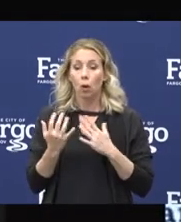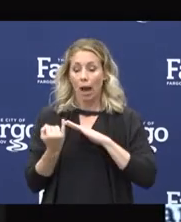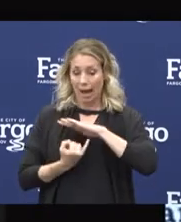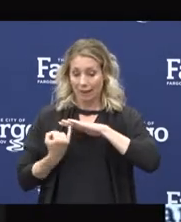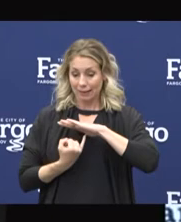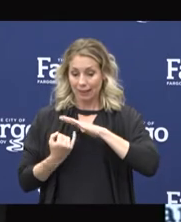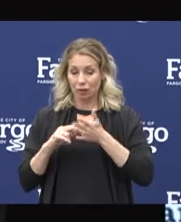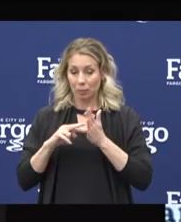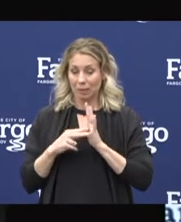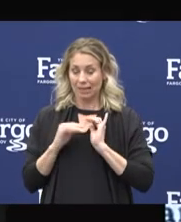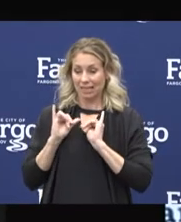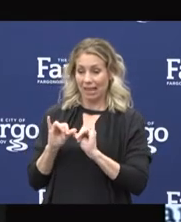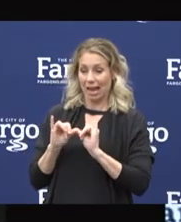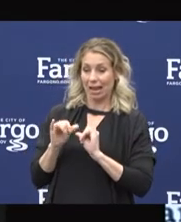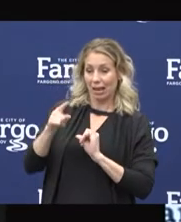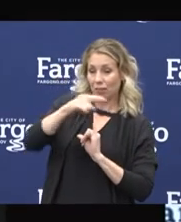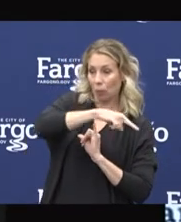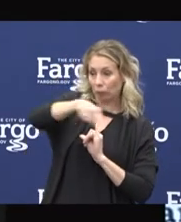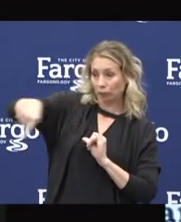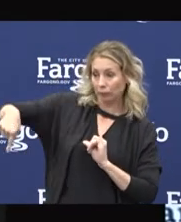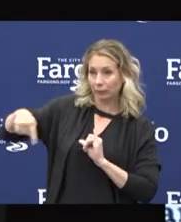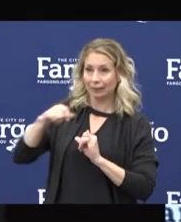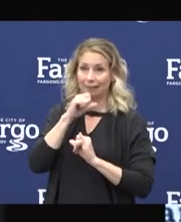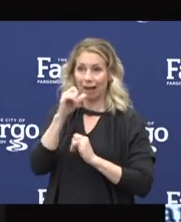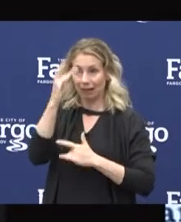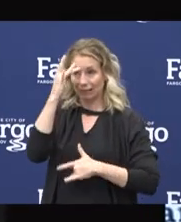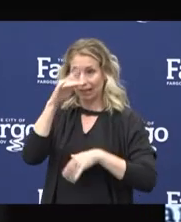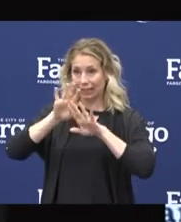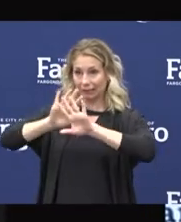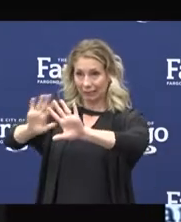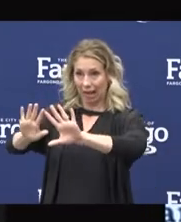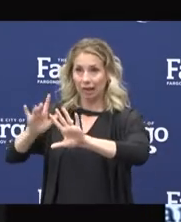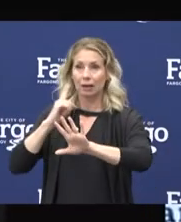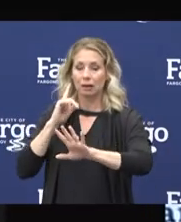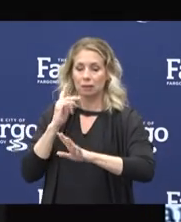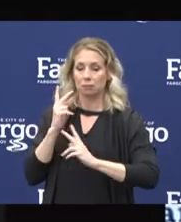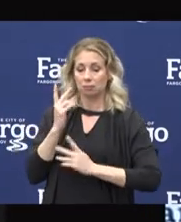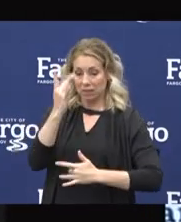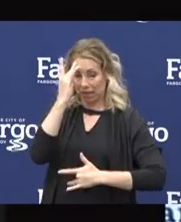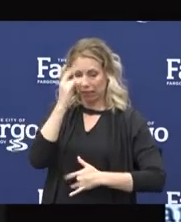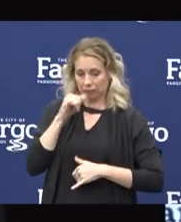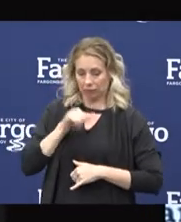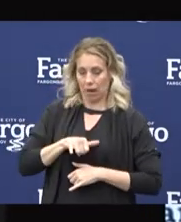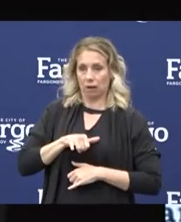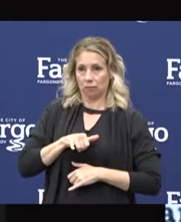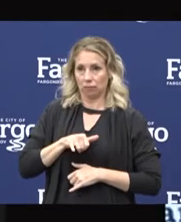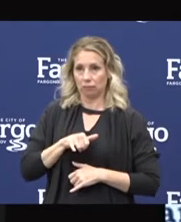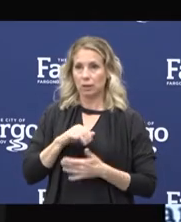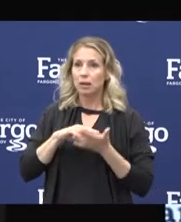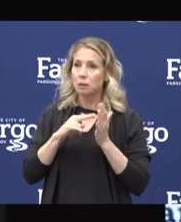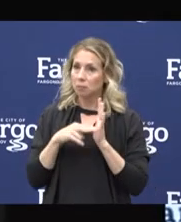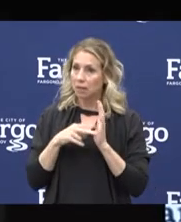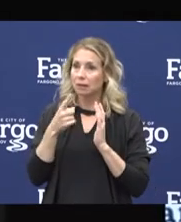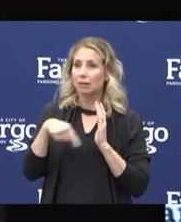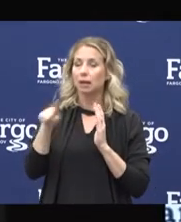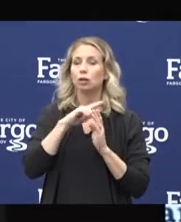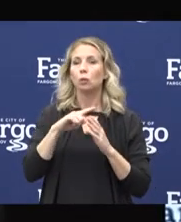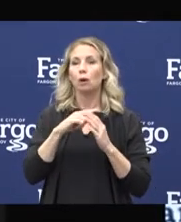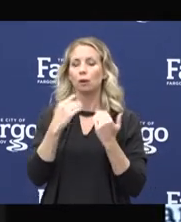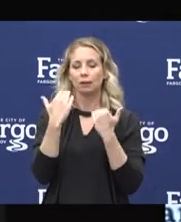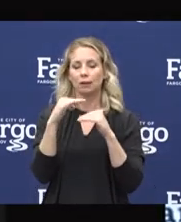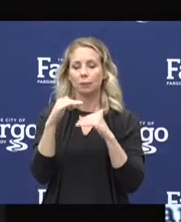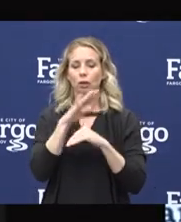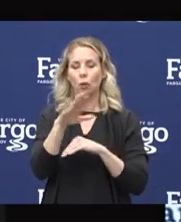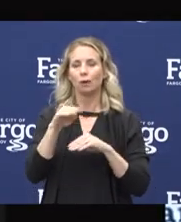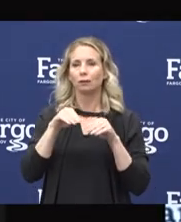contagious disease from the people who are not sick. Quarantine separates and restricts the movement of people who are exposed to a contagious